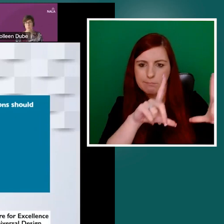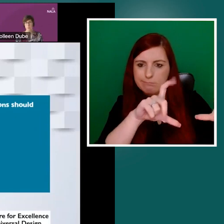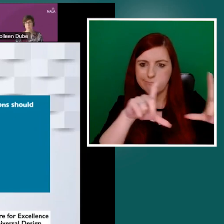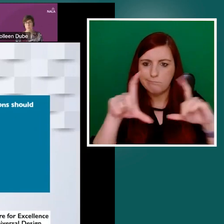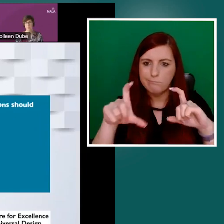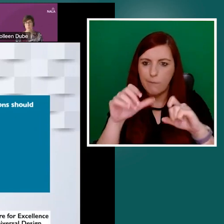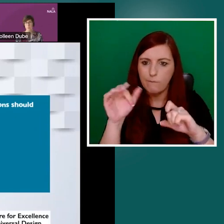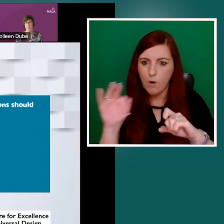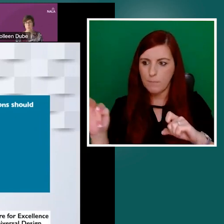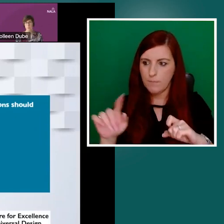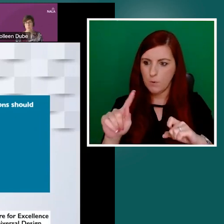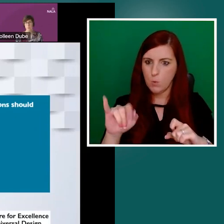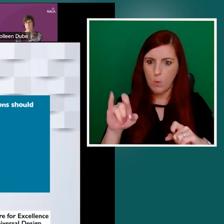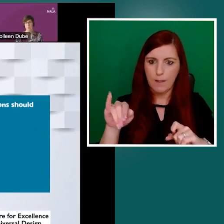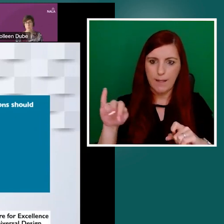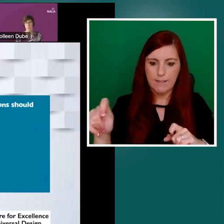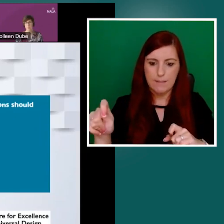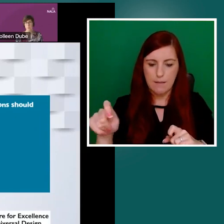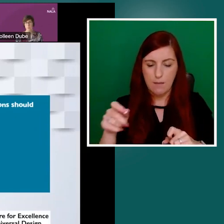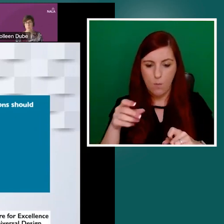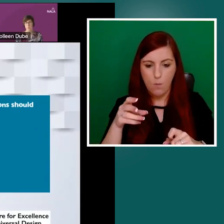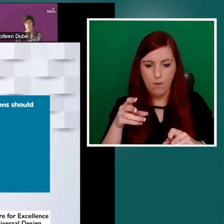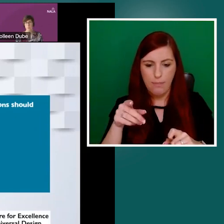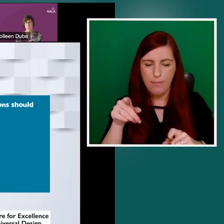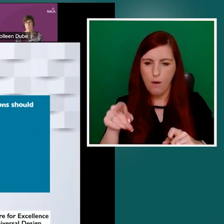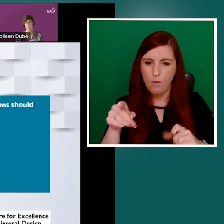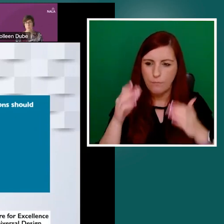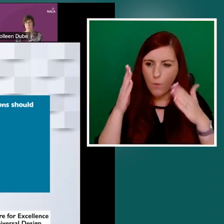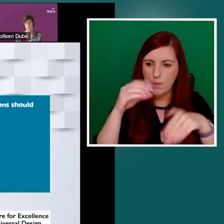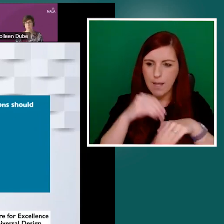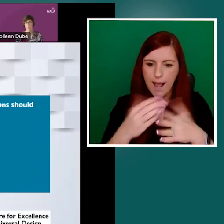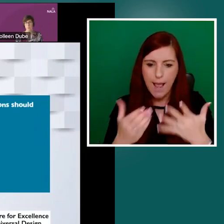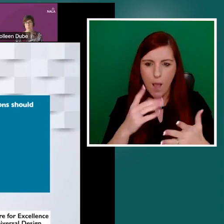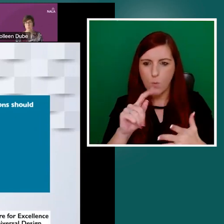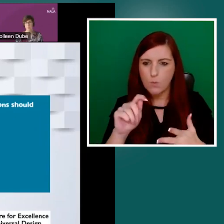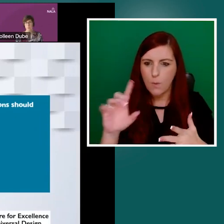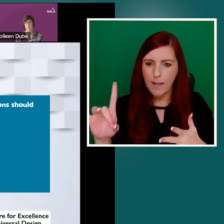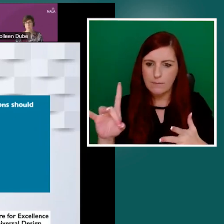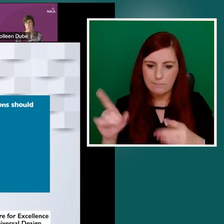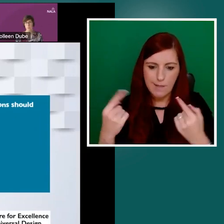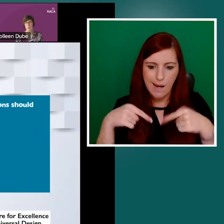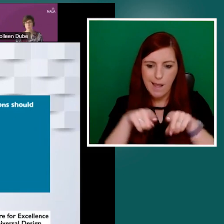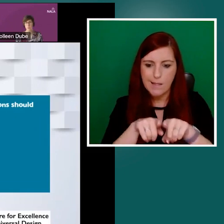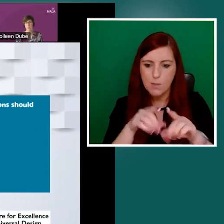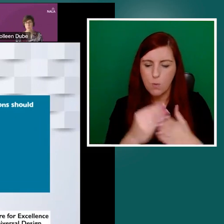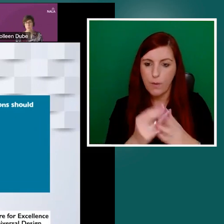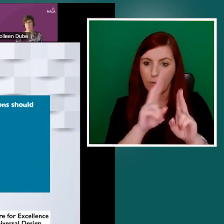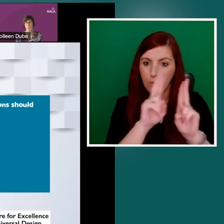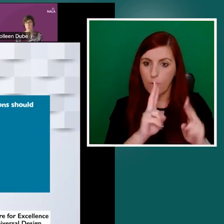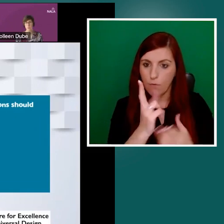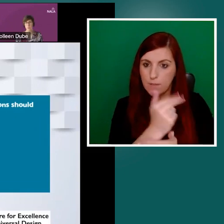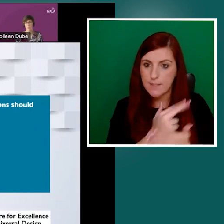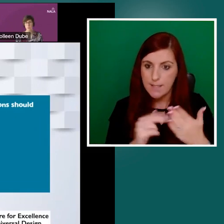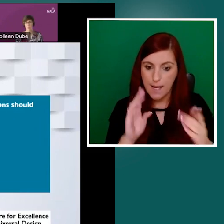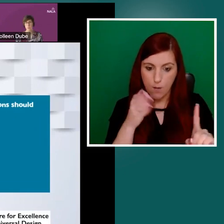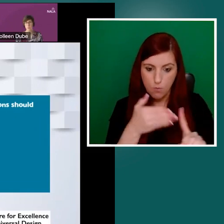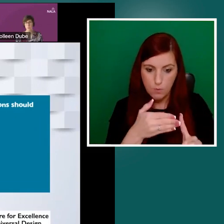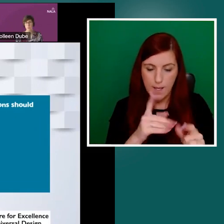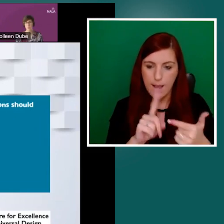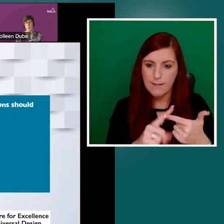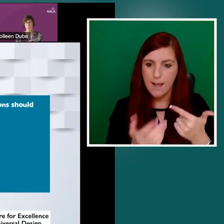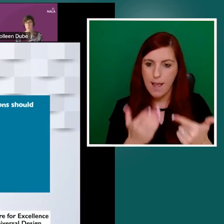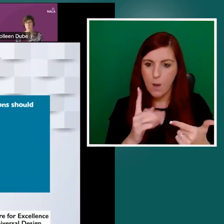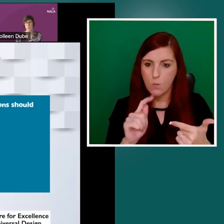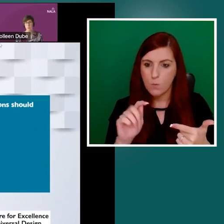aligns with the universal design approach, and how the toolkit is suggested to be used. So those who are